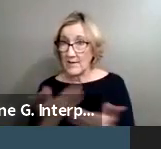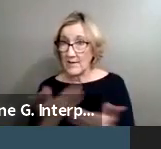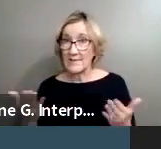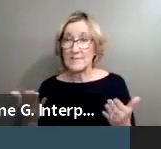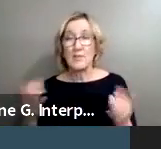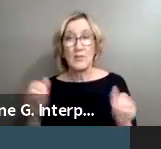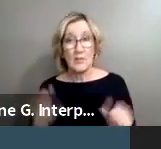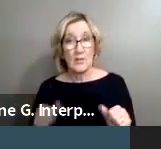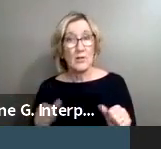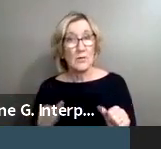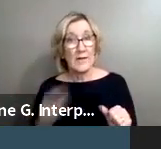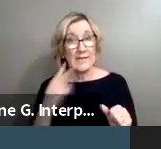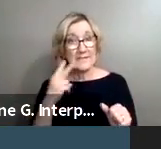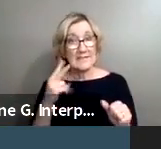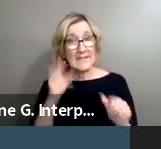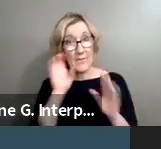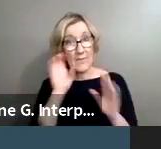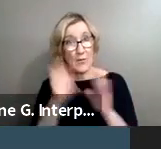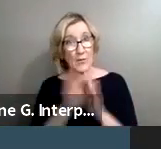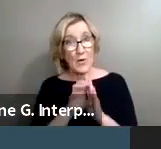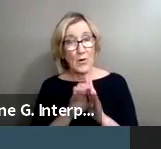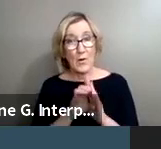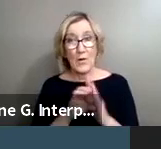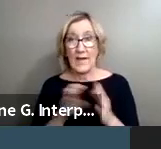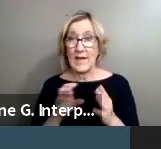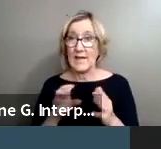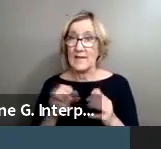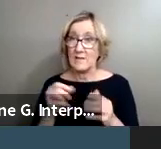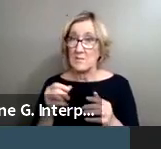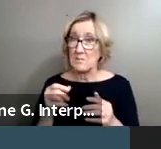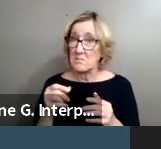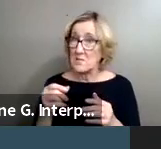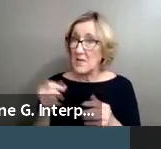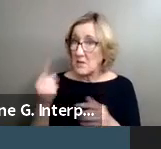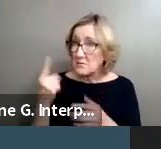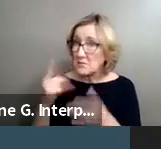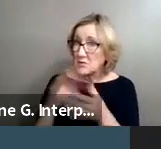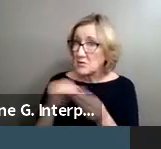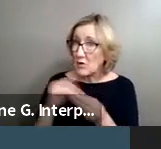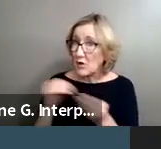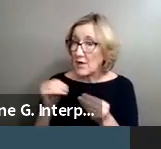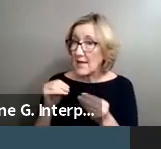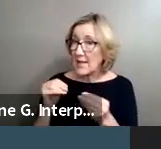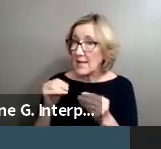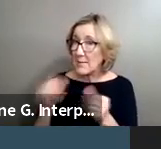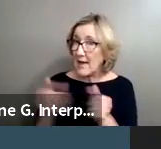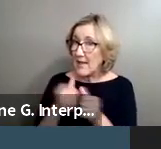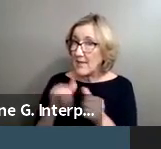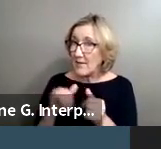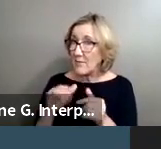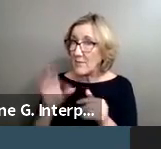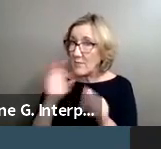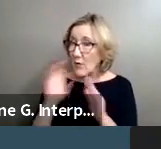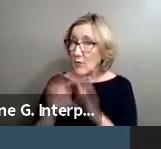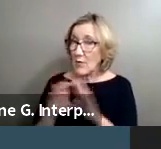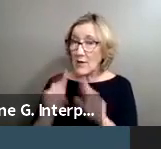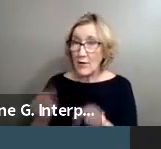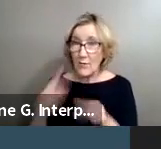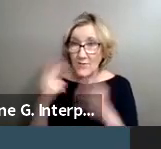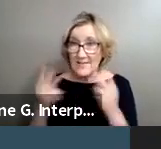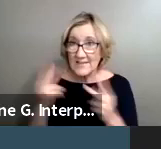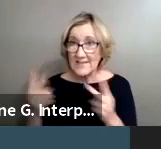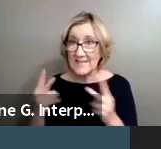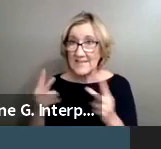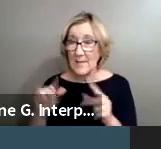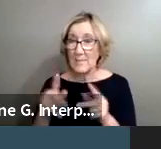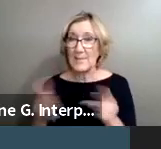you can see a photo and get the story behind that photo. And it could absolutely make you want to go visit that place. I mean, how many times have we seen, like, travel